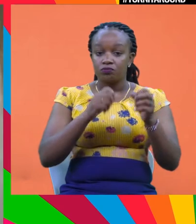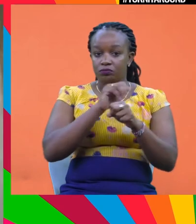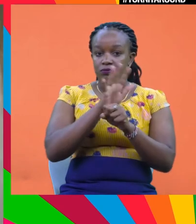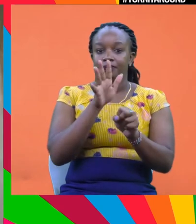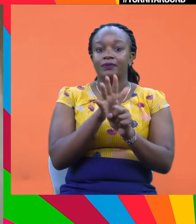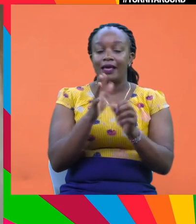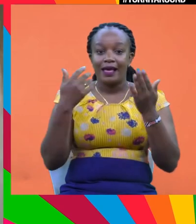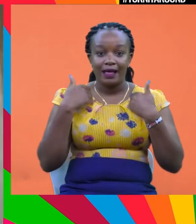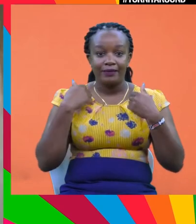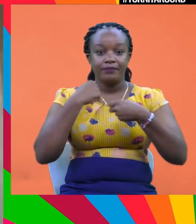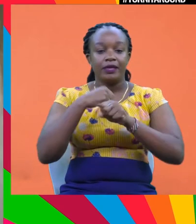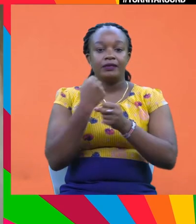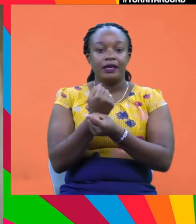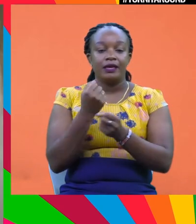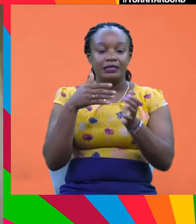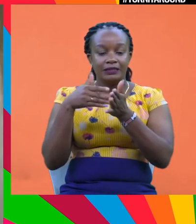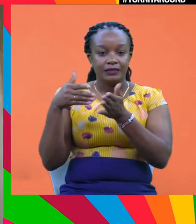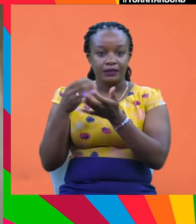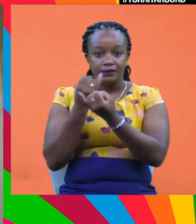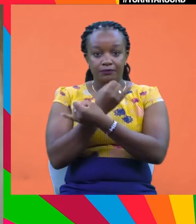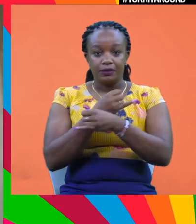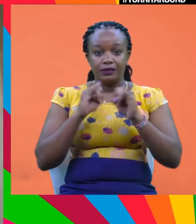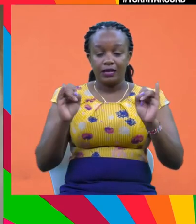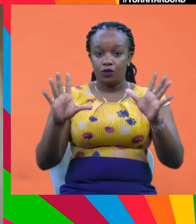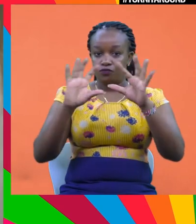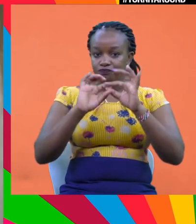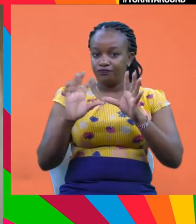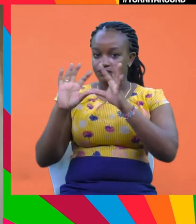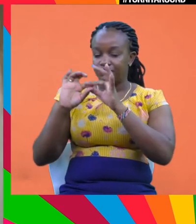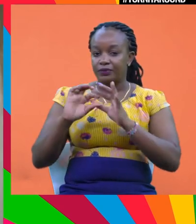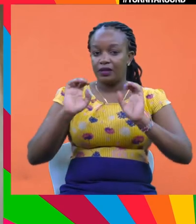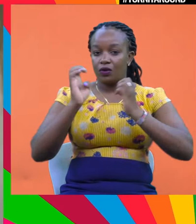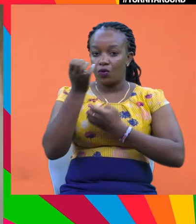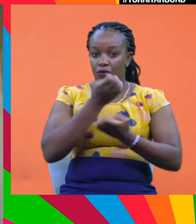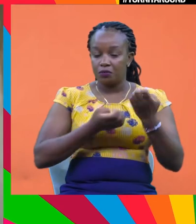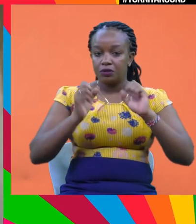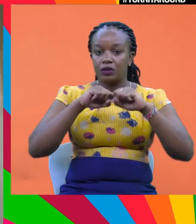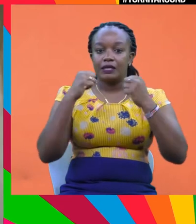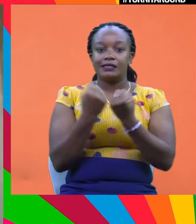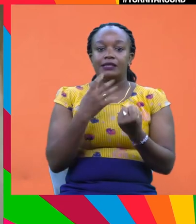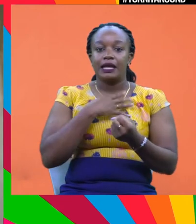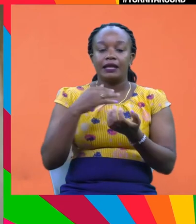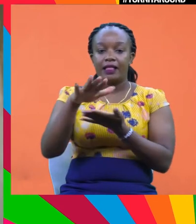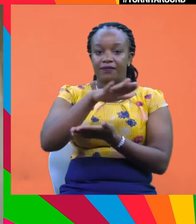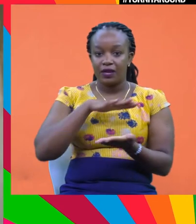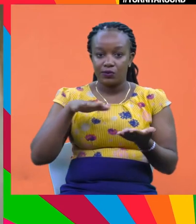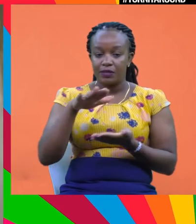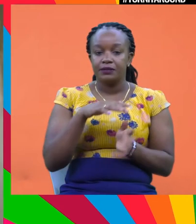reinforced the interdependencies and connectivity of our economy, society, and environment.